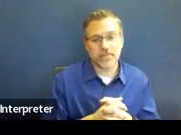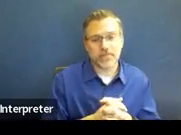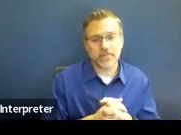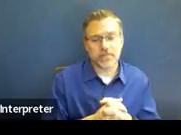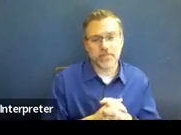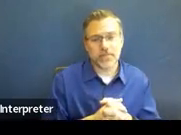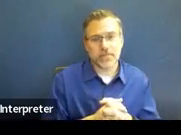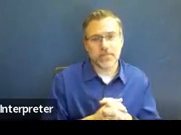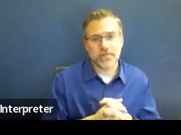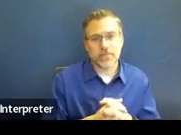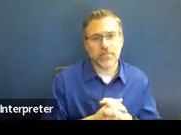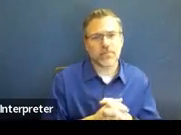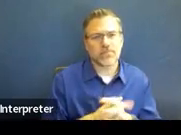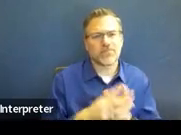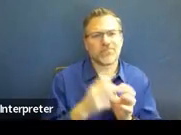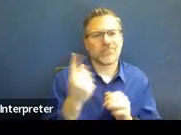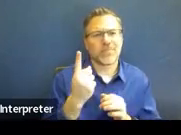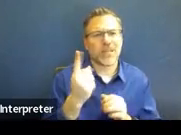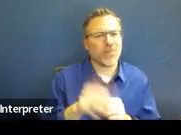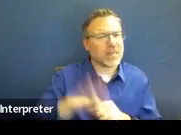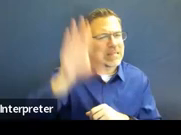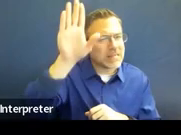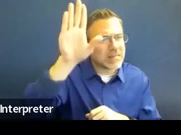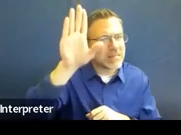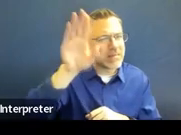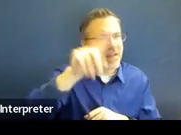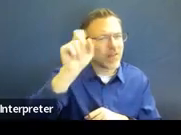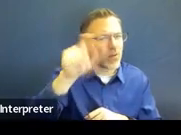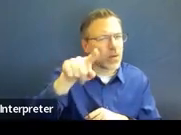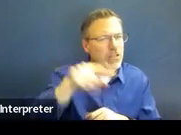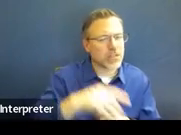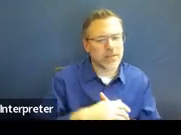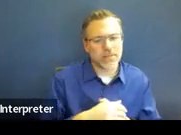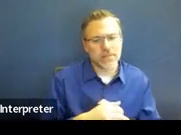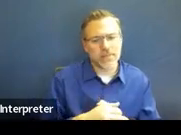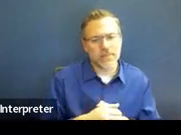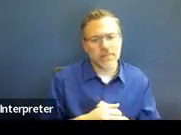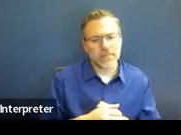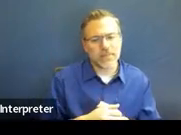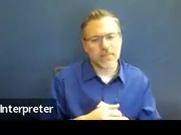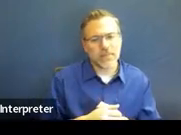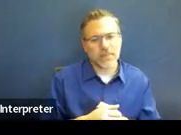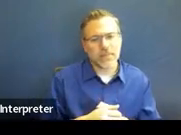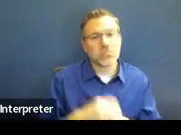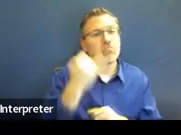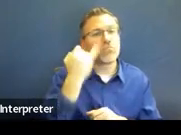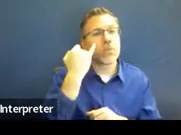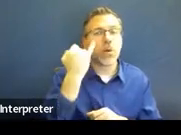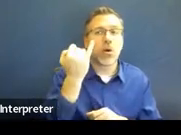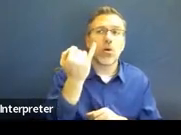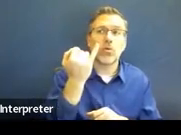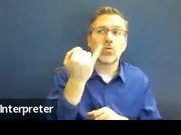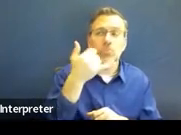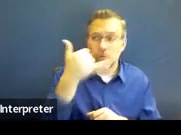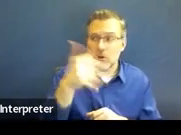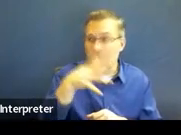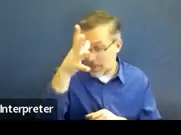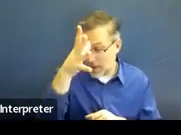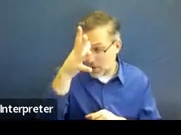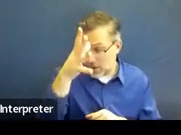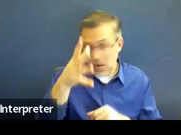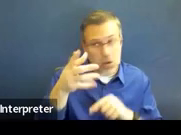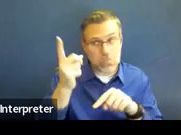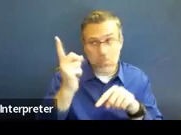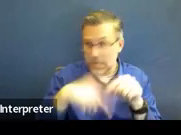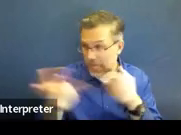I have a question kind of in regards to that. So if we call a parent, they're not able to attend, they give us